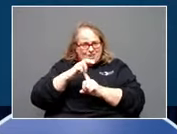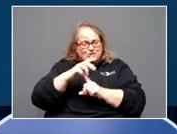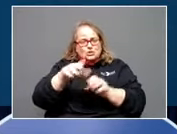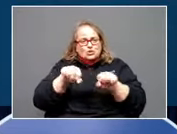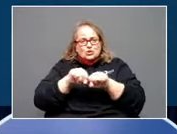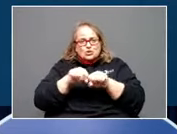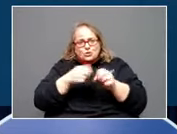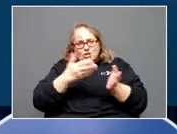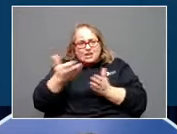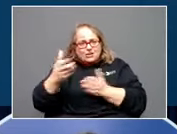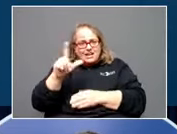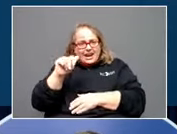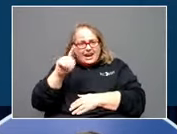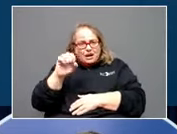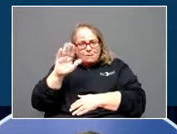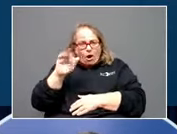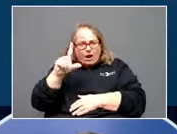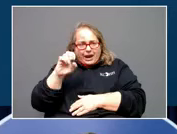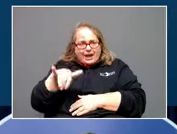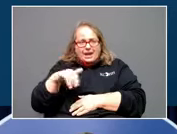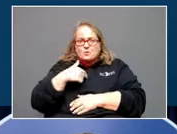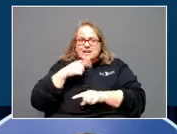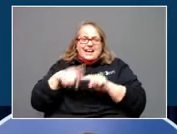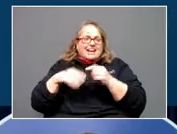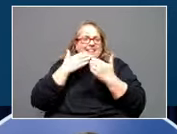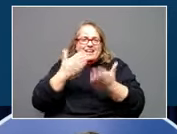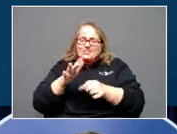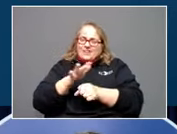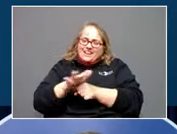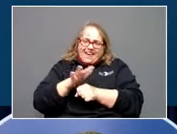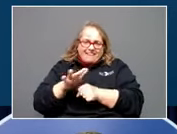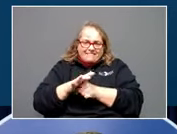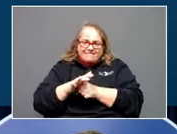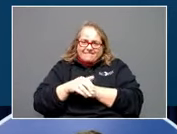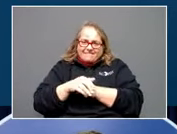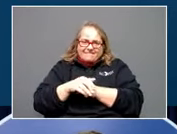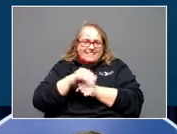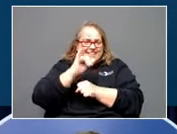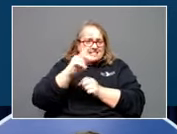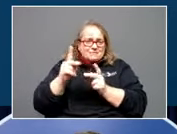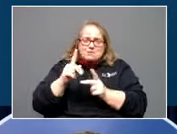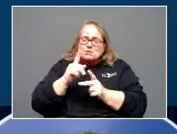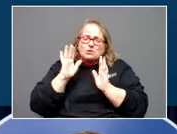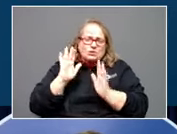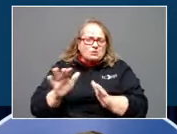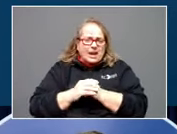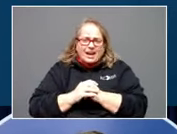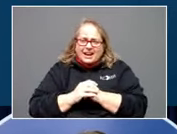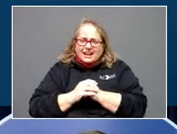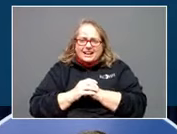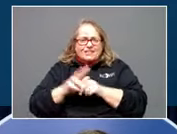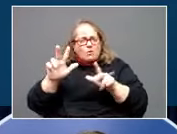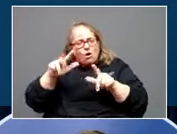Rile Forest State Resort Parks. I can't thank them enough. And these guys were great. I mean, they walked around